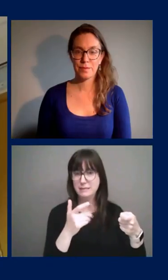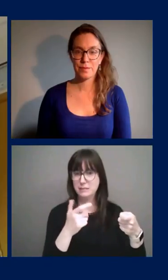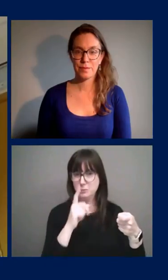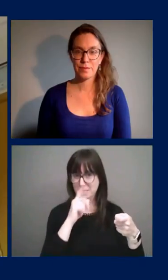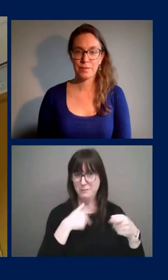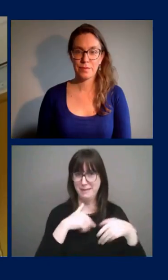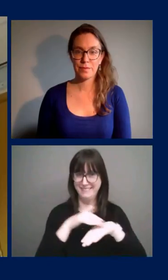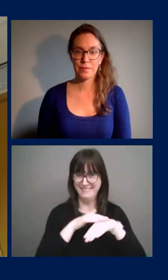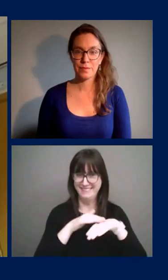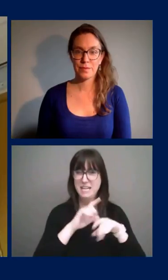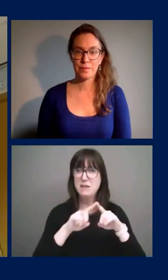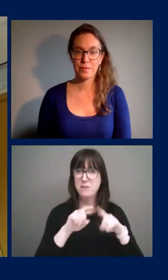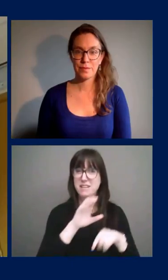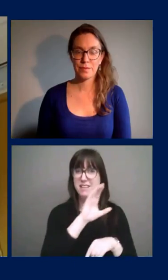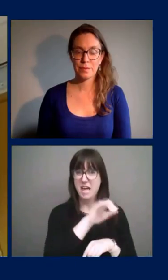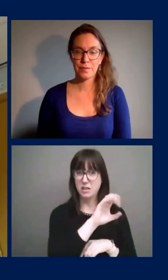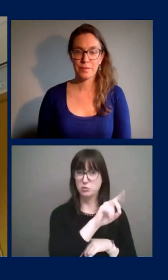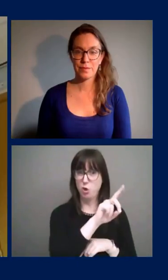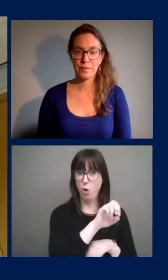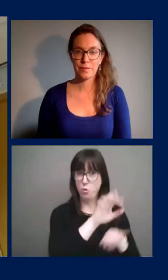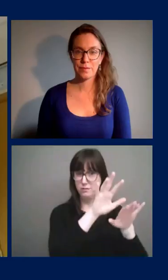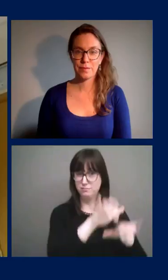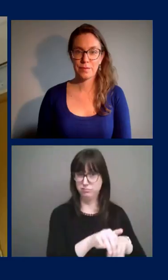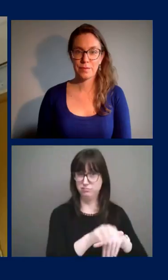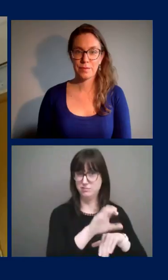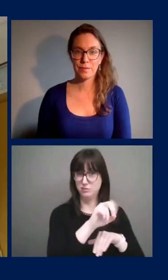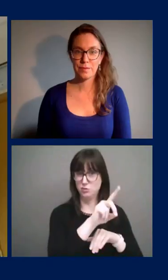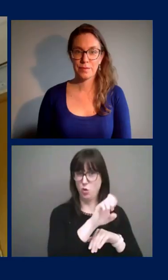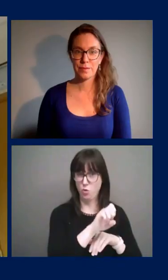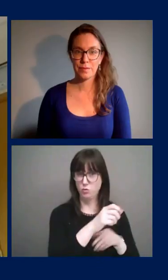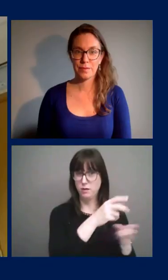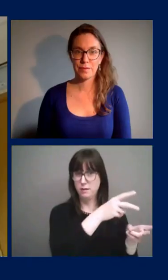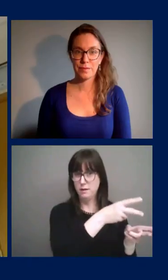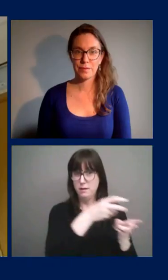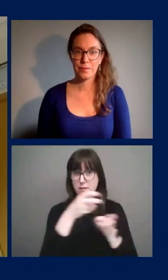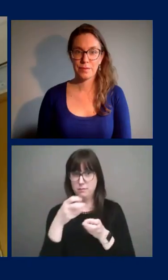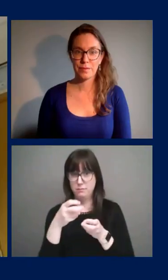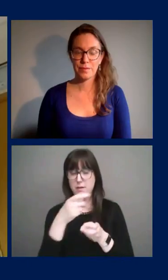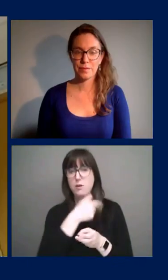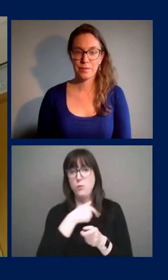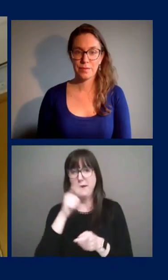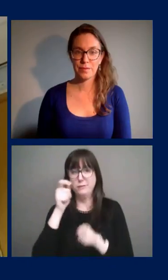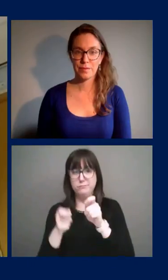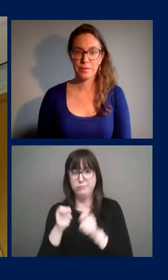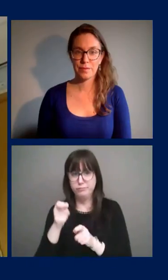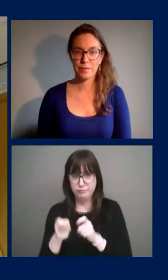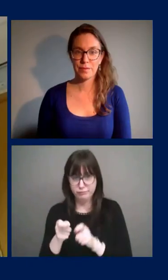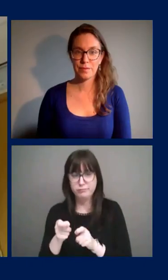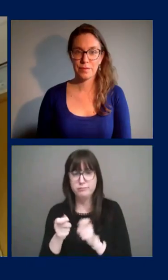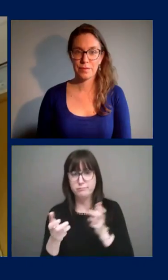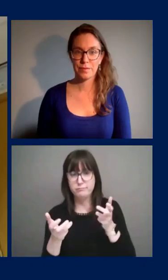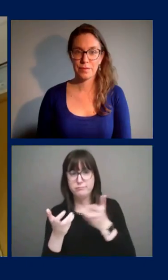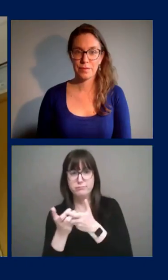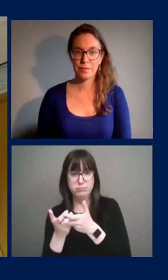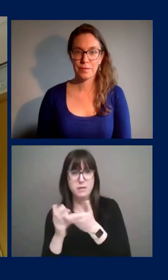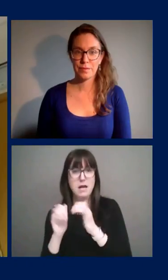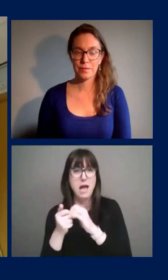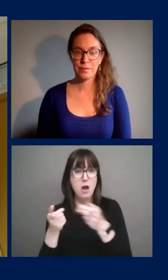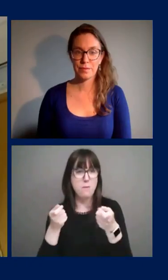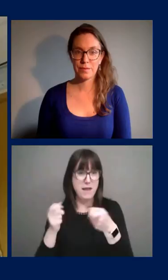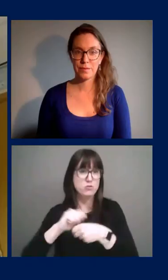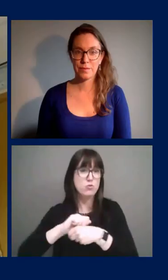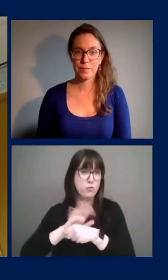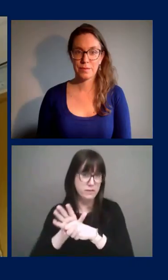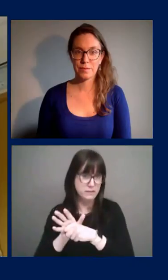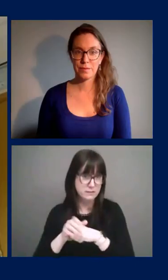made the code available for us to adapt it and grow its capabilities for managing COVID-19.